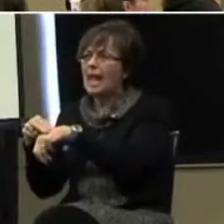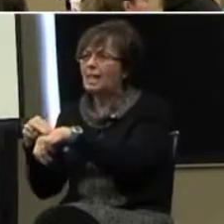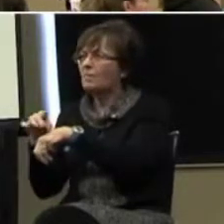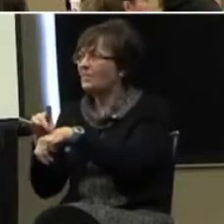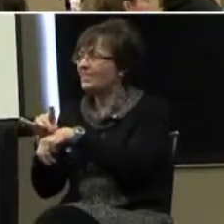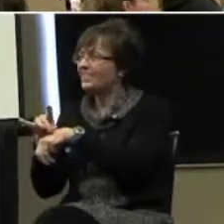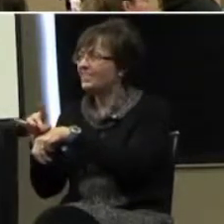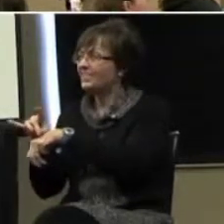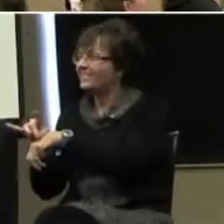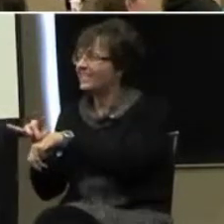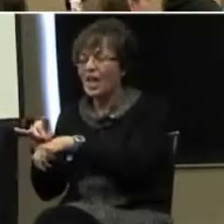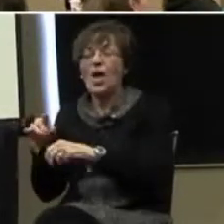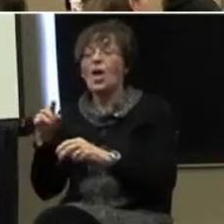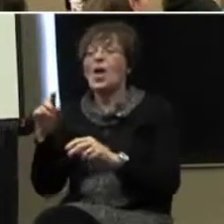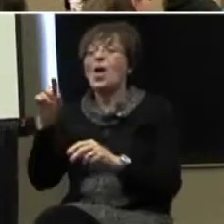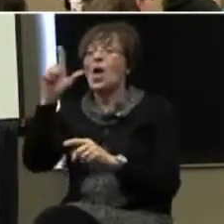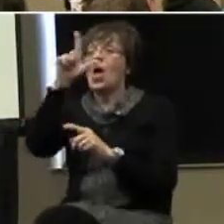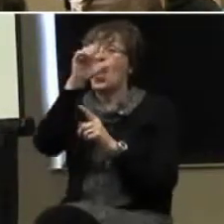Look up.